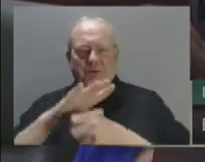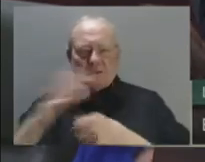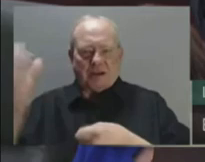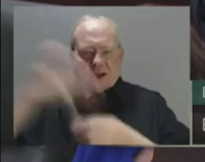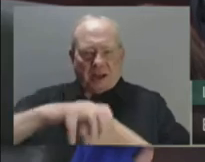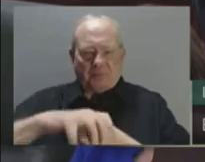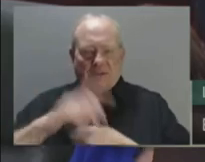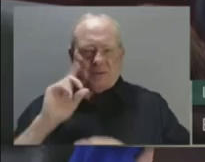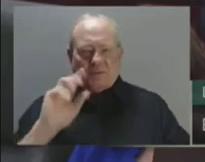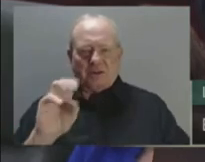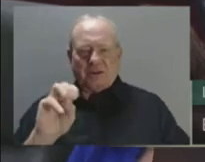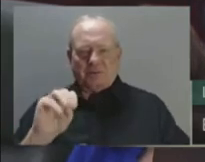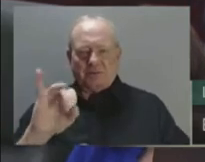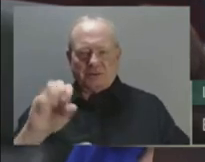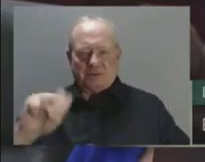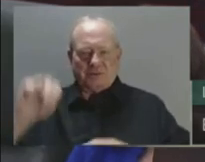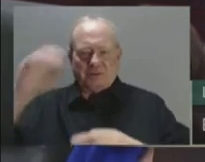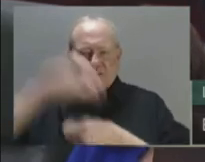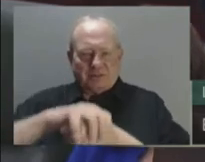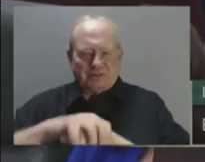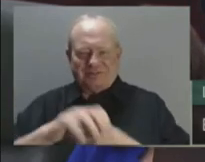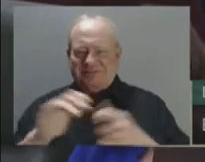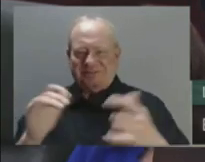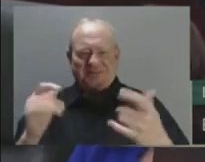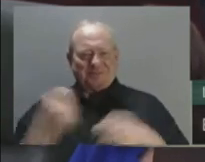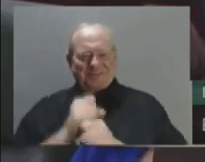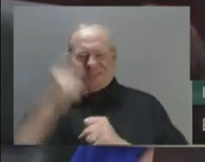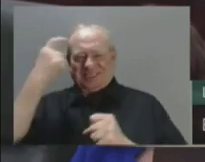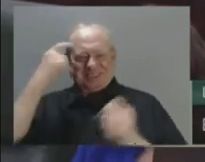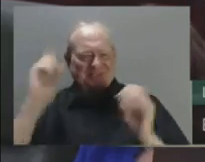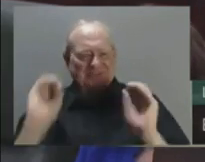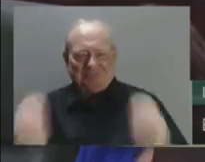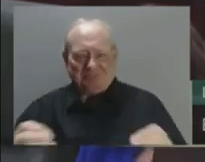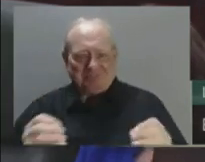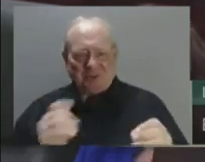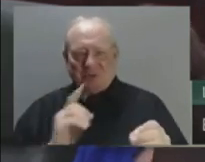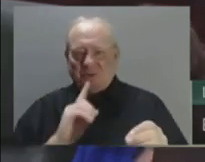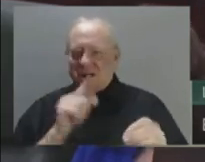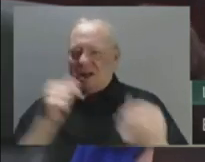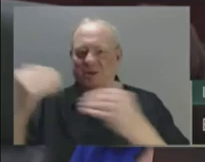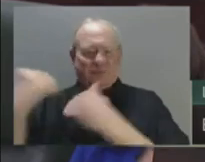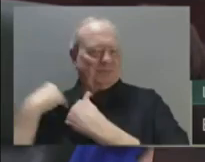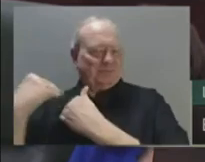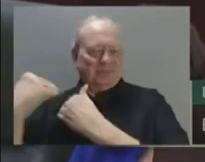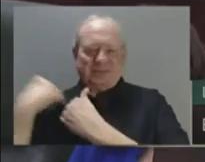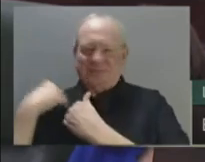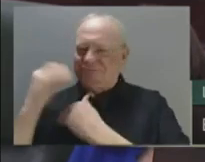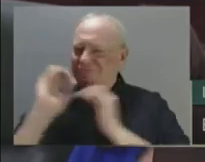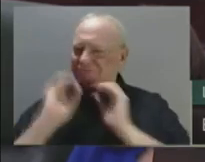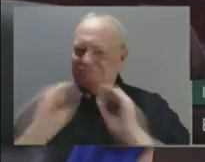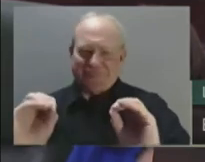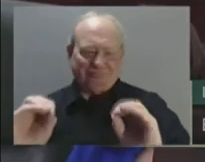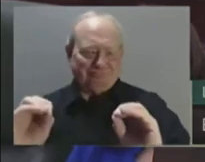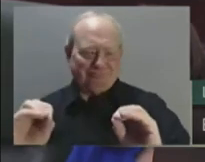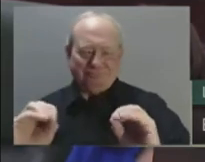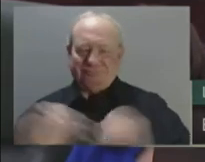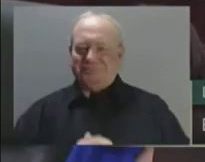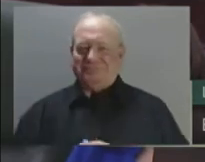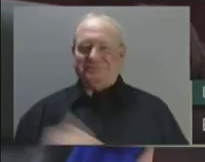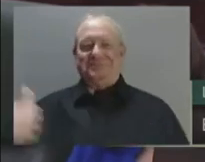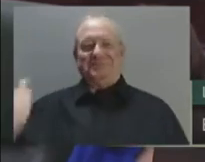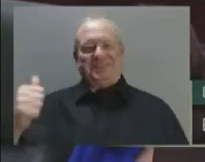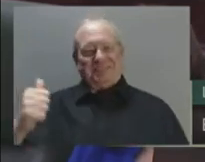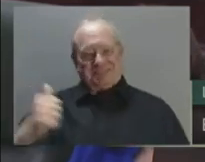irrational and grossly irresponsible. Canada not only has an opportunity, Mr. Speaker,